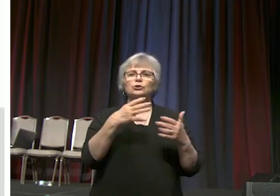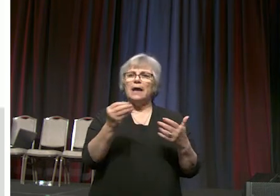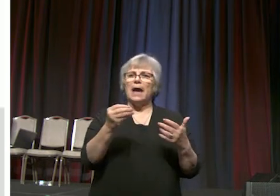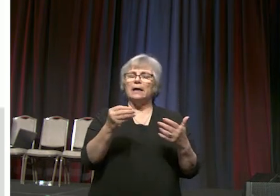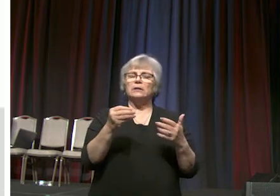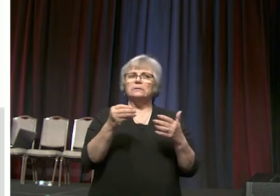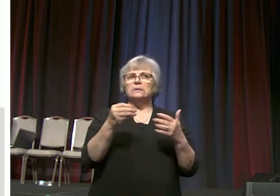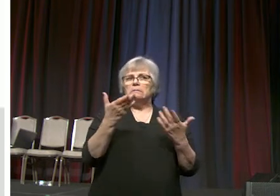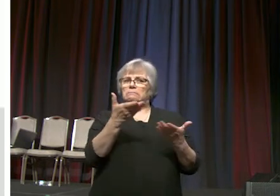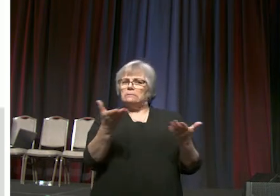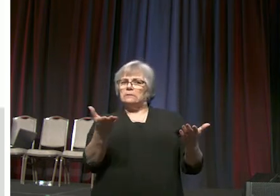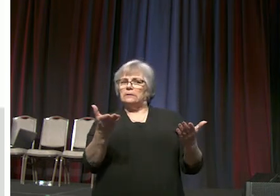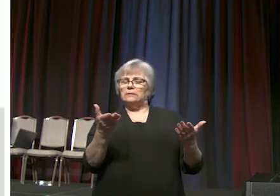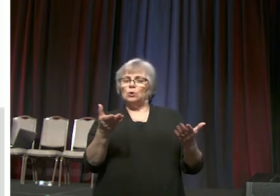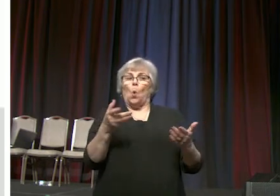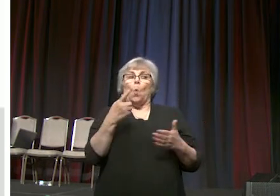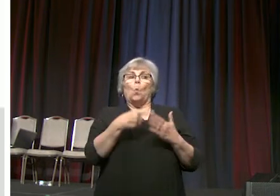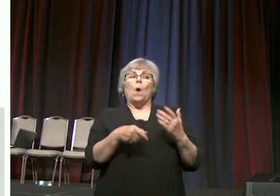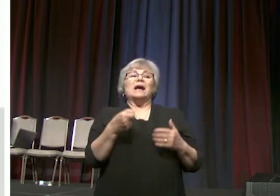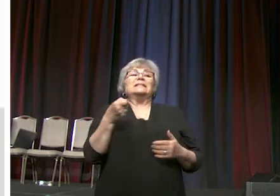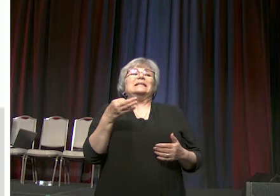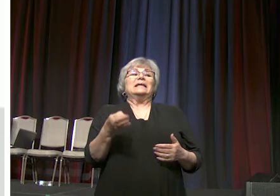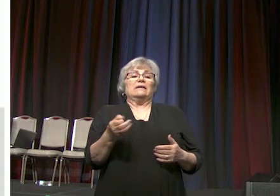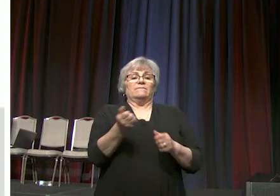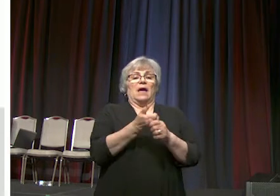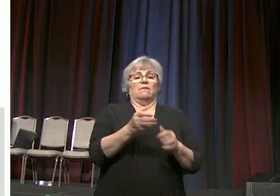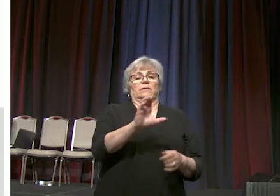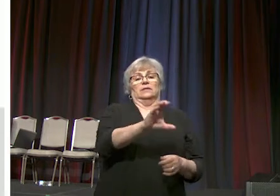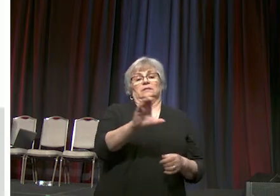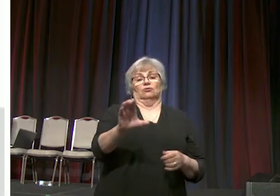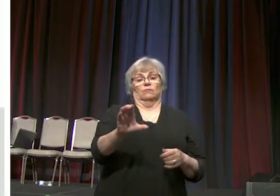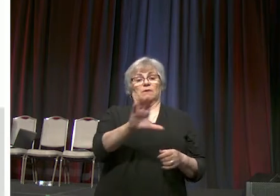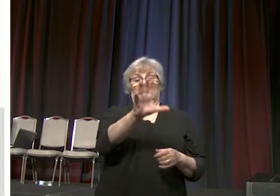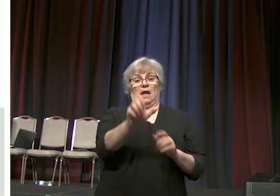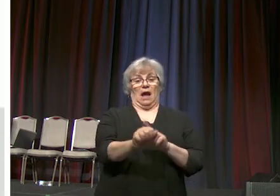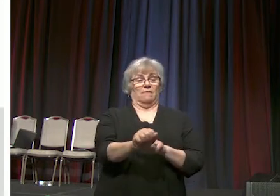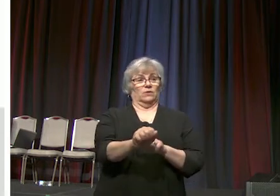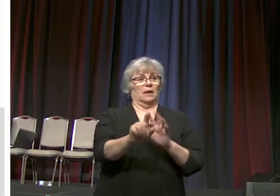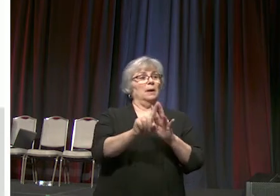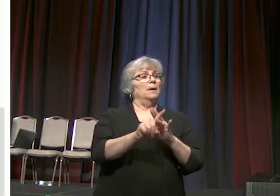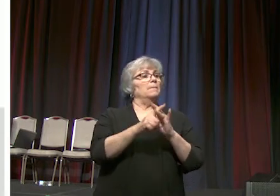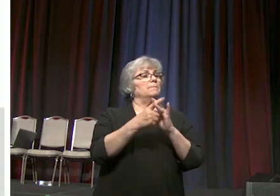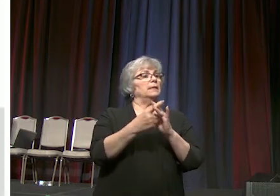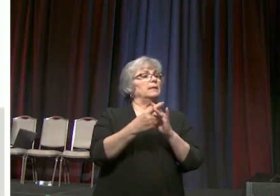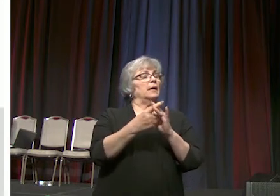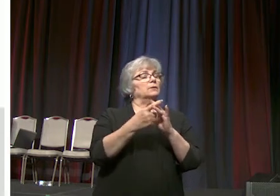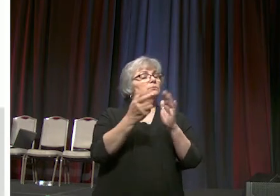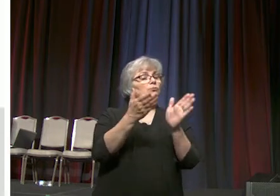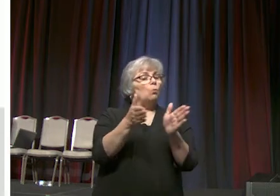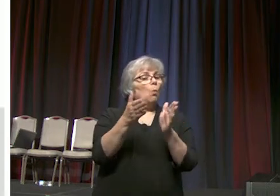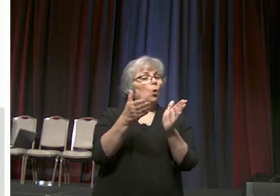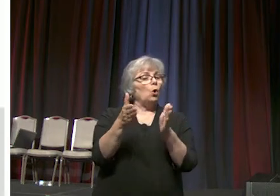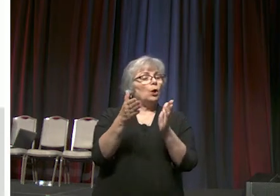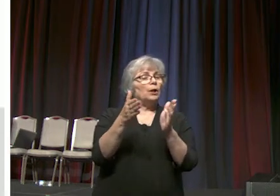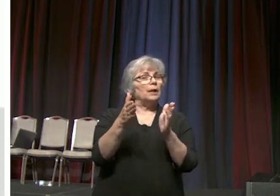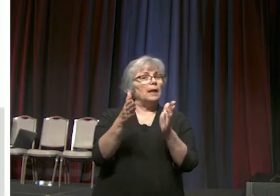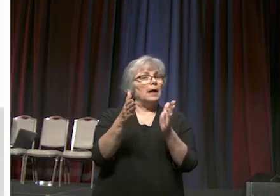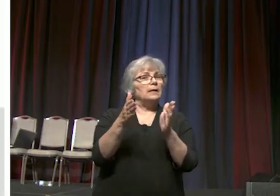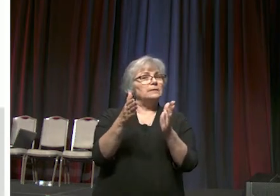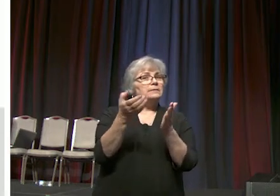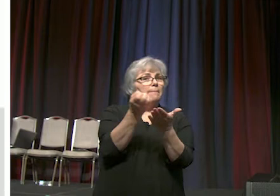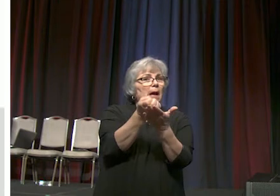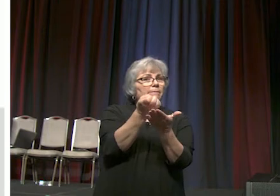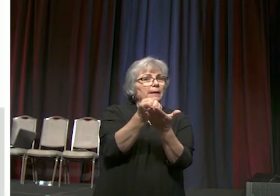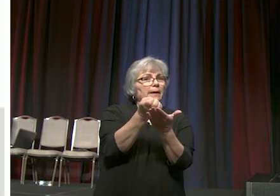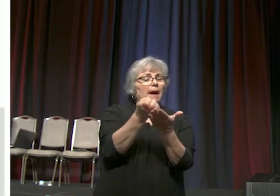what if um everything in the central conferences in africa uh began to be organized around economy